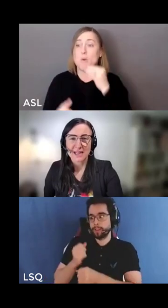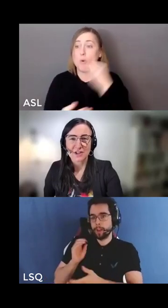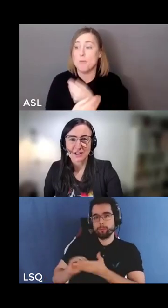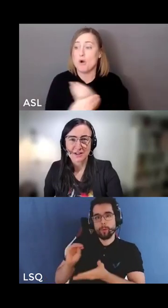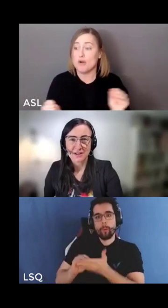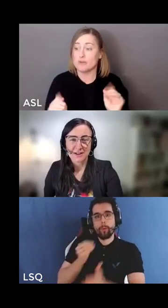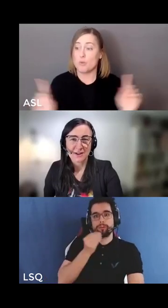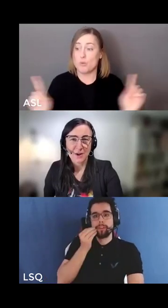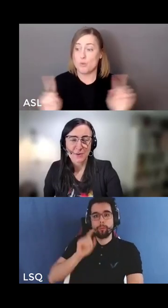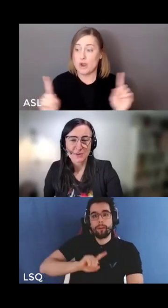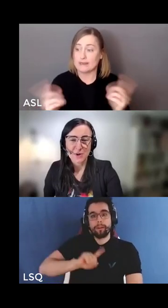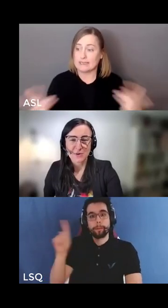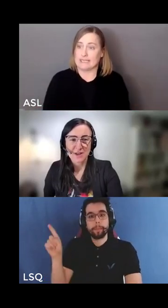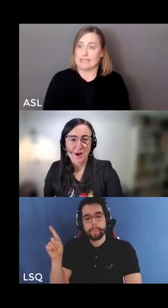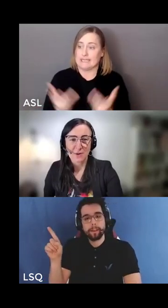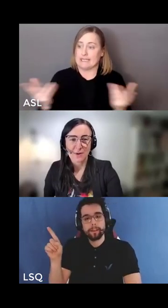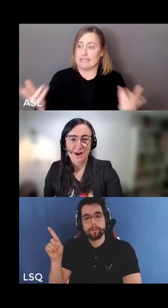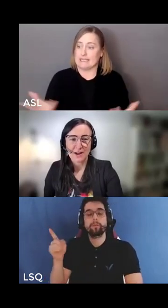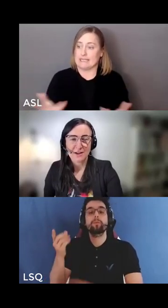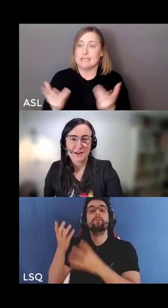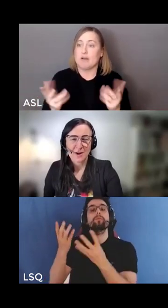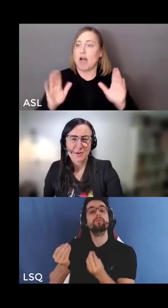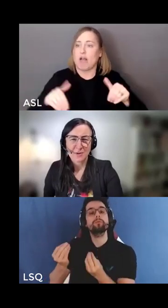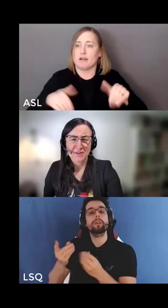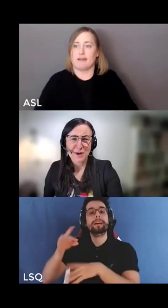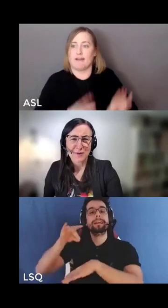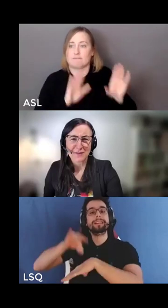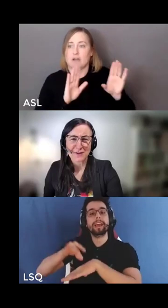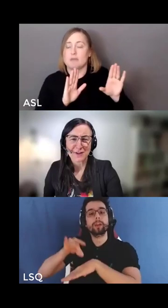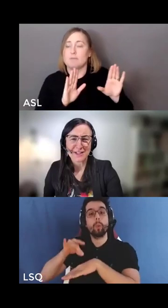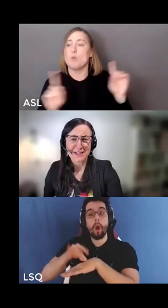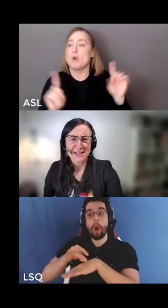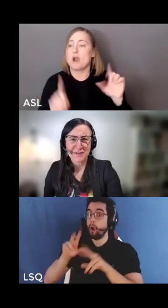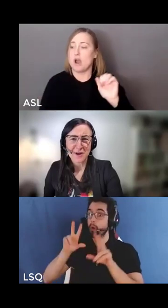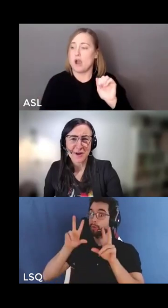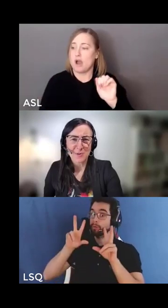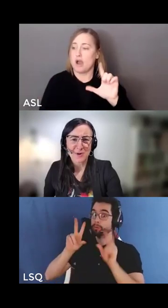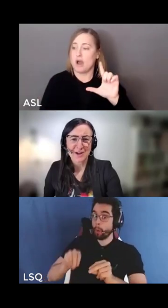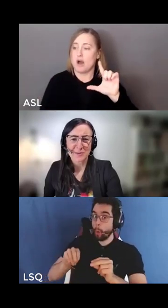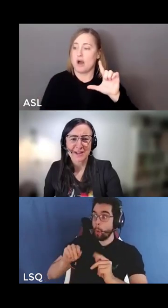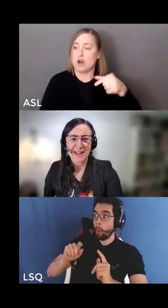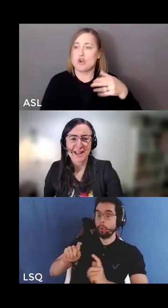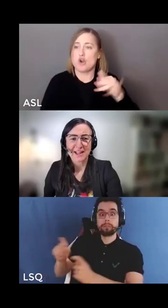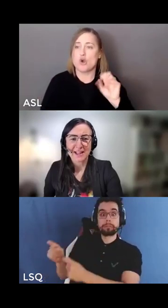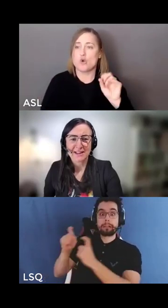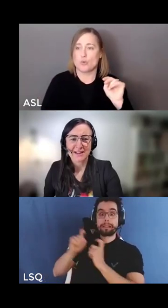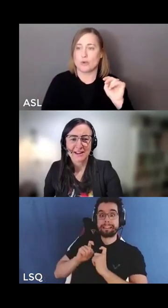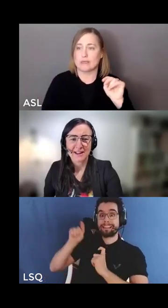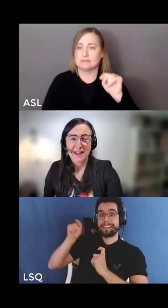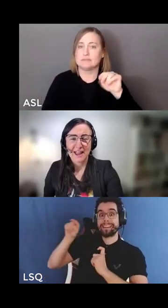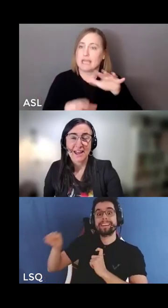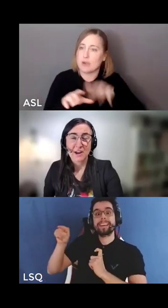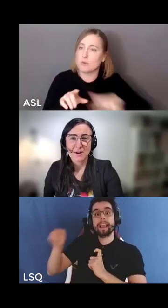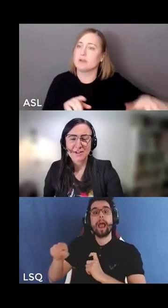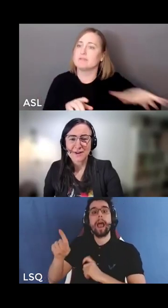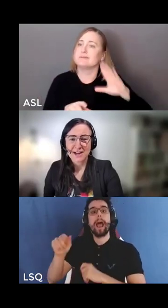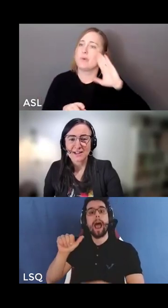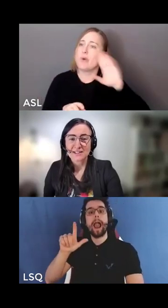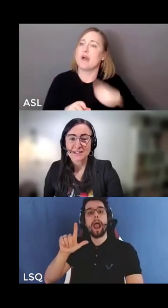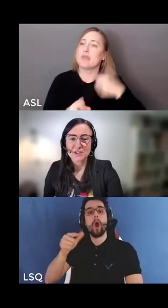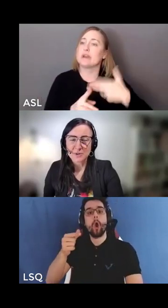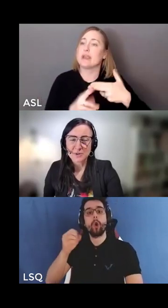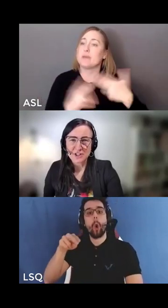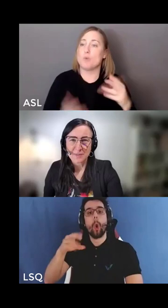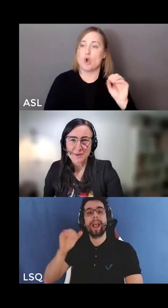Algonquin Nation, also known as Ottawa, where I'm very grateful to live, work and play. And I want to